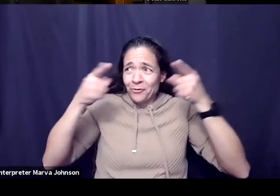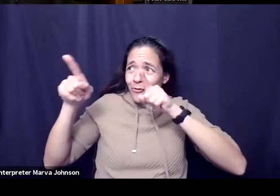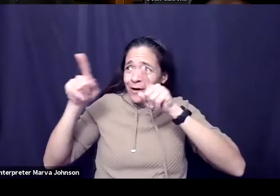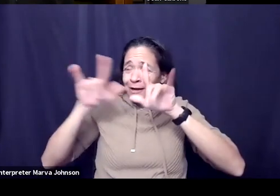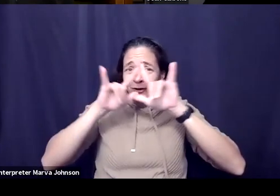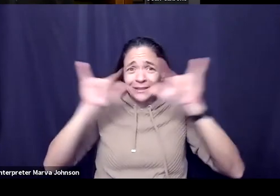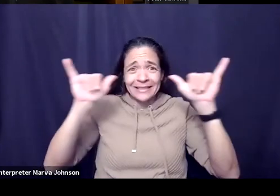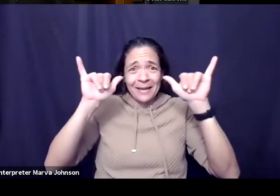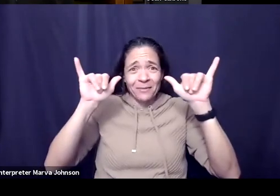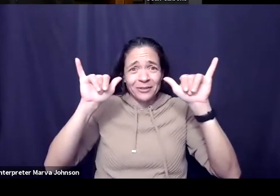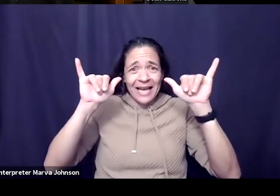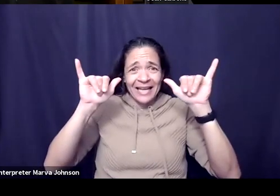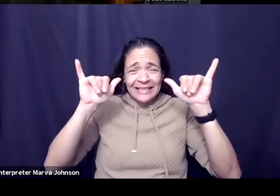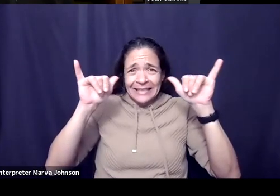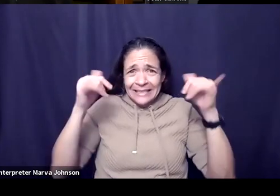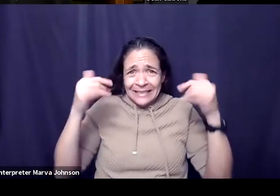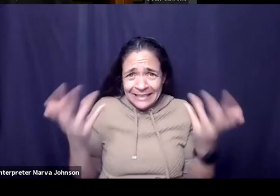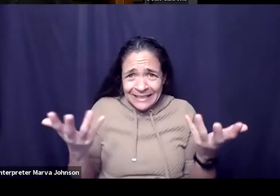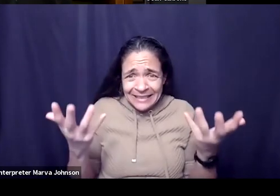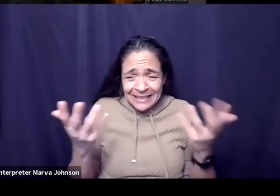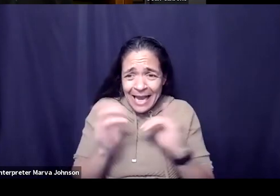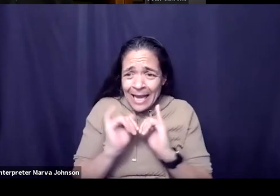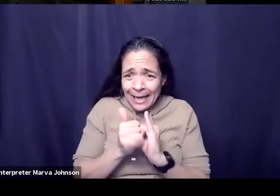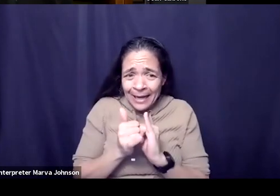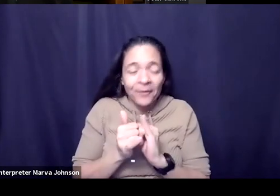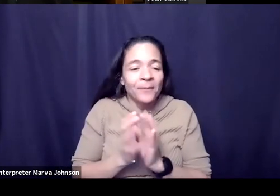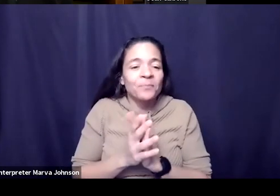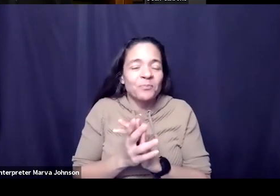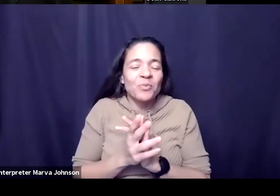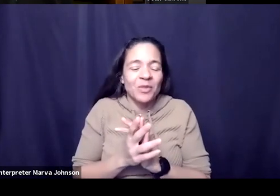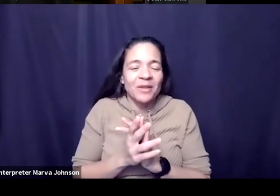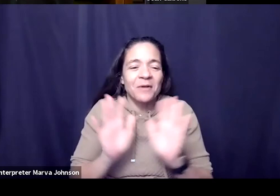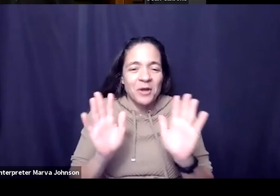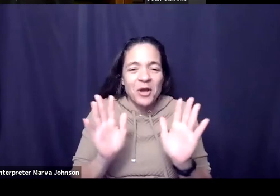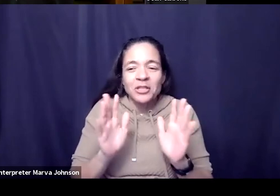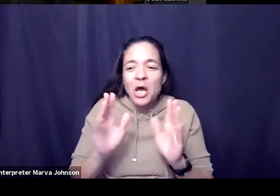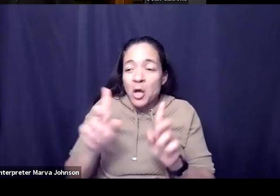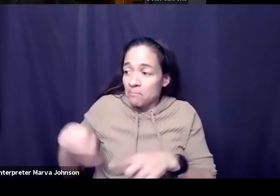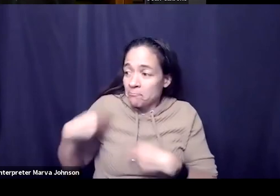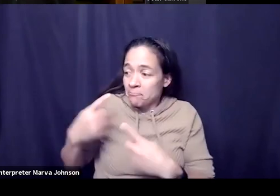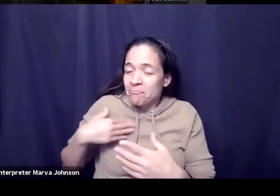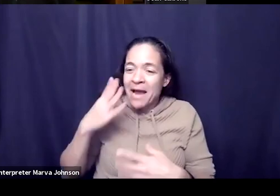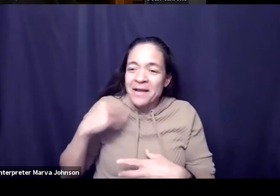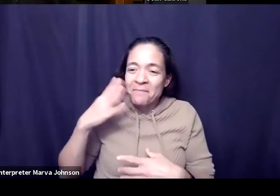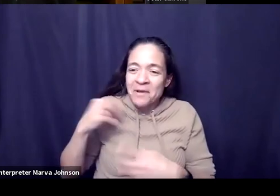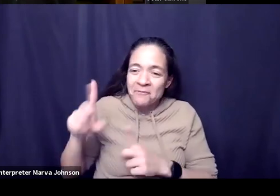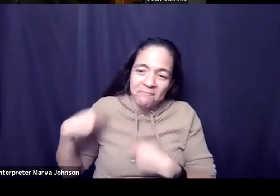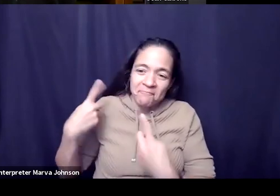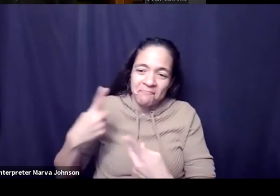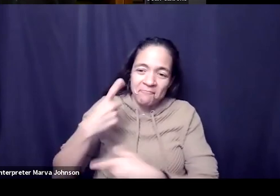the fact yeah yeah so given what i've seen optimistic pessimistic um